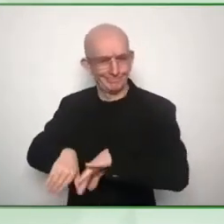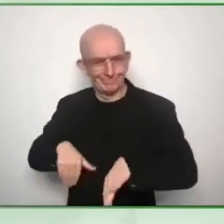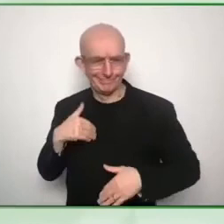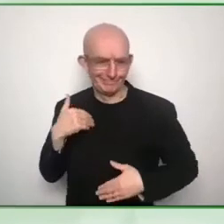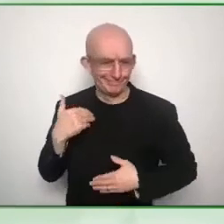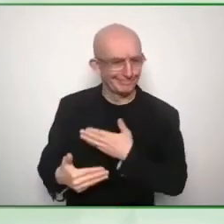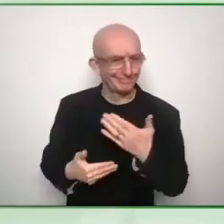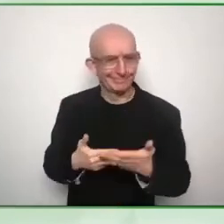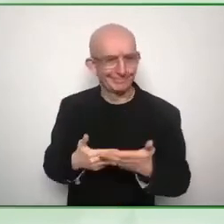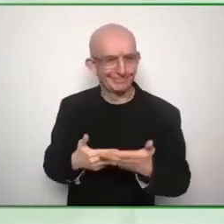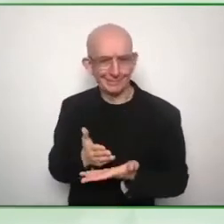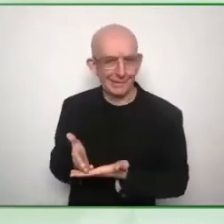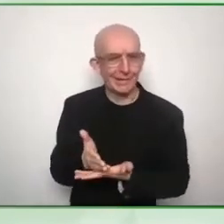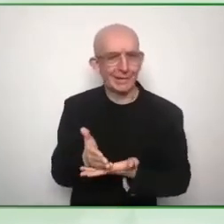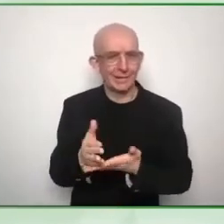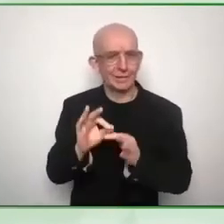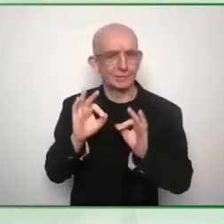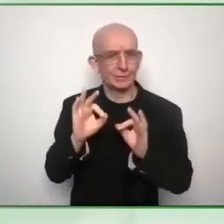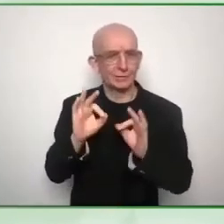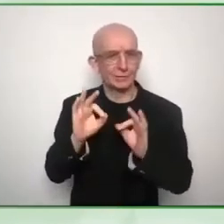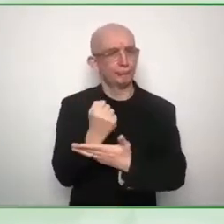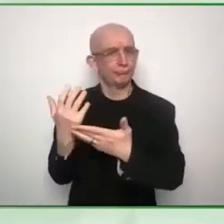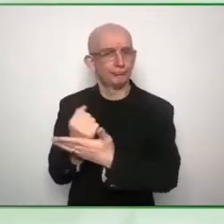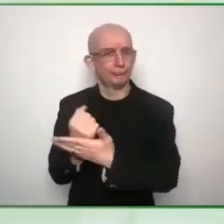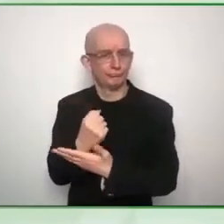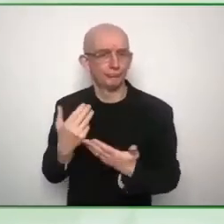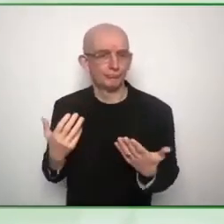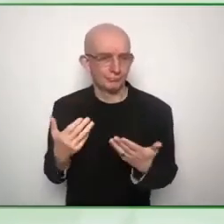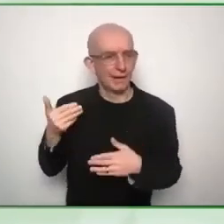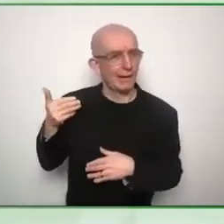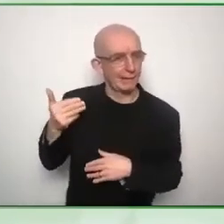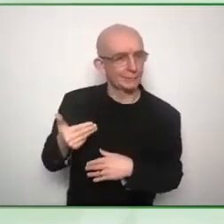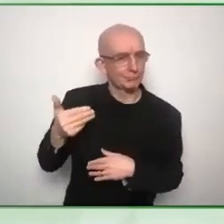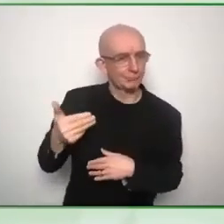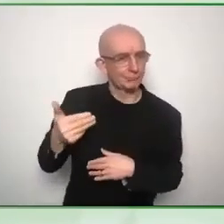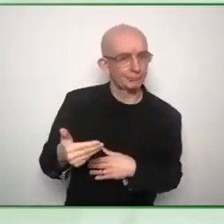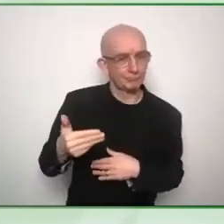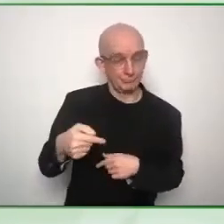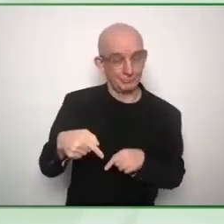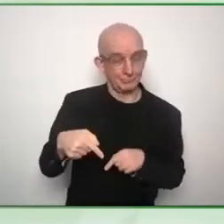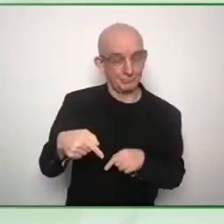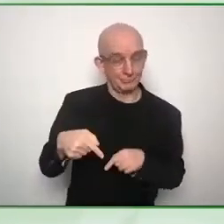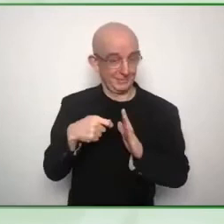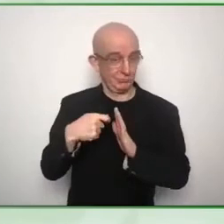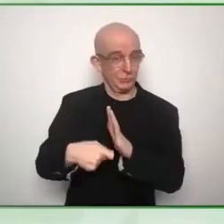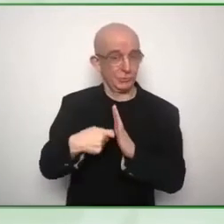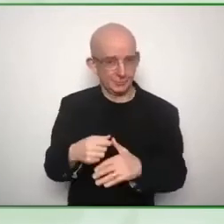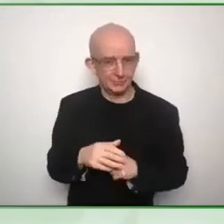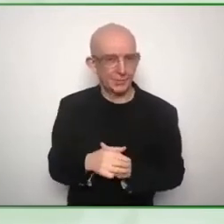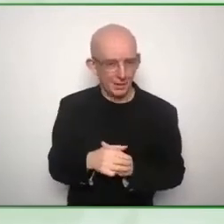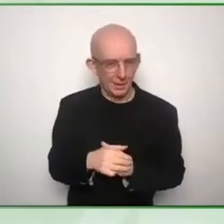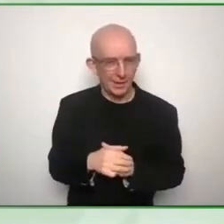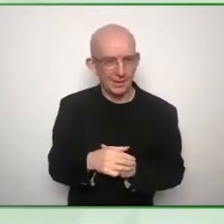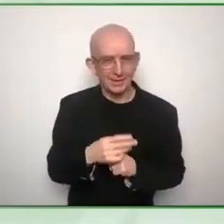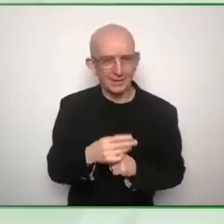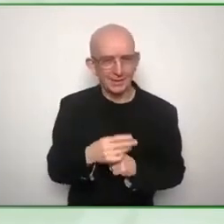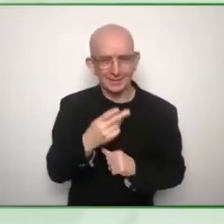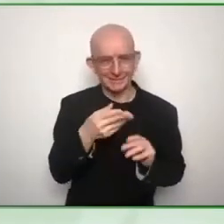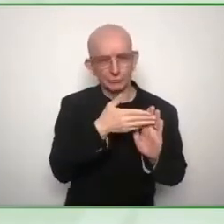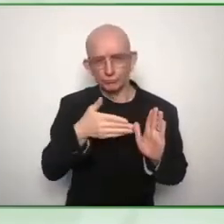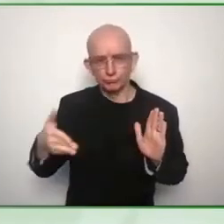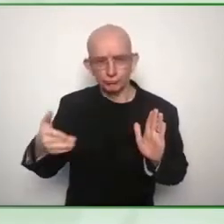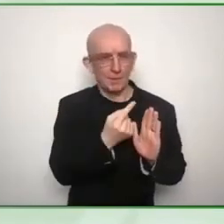is what leads the way um and then possibly also just proving people wrong um by